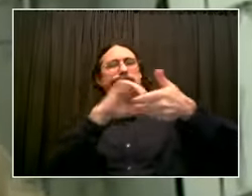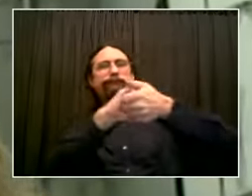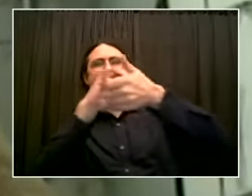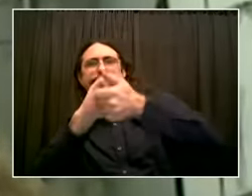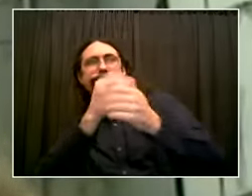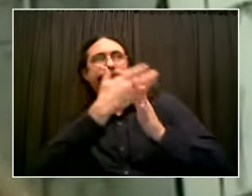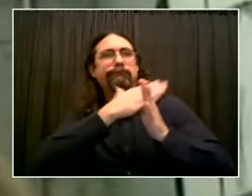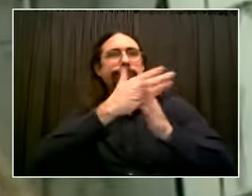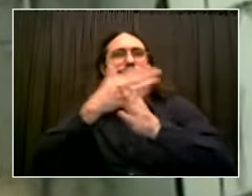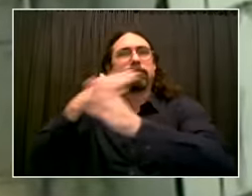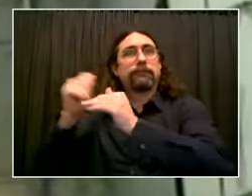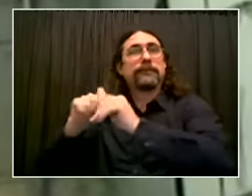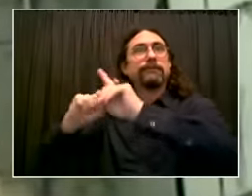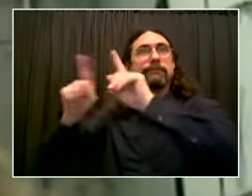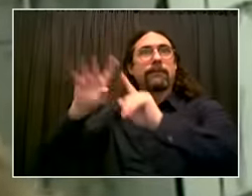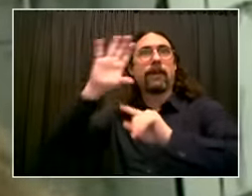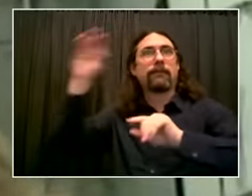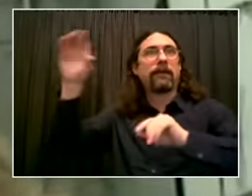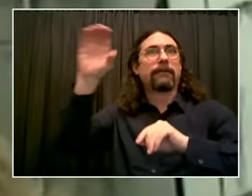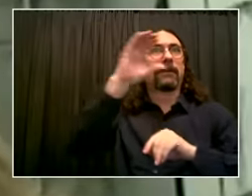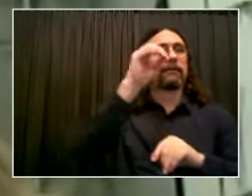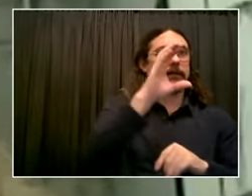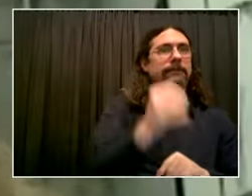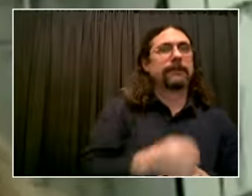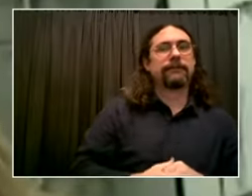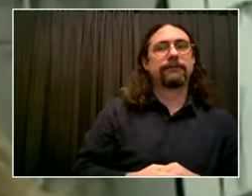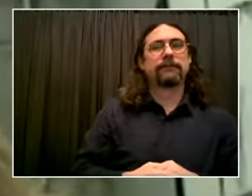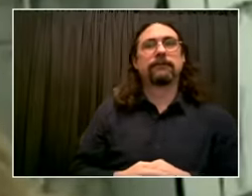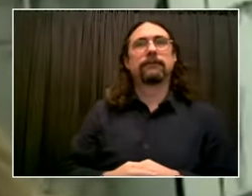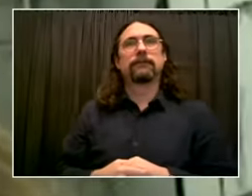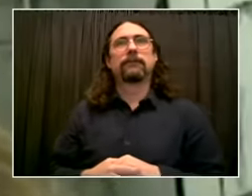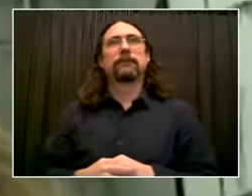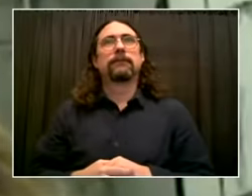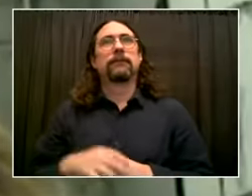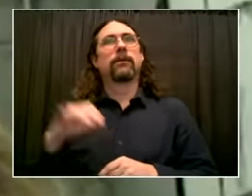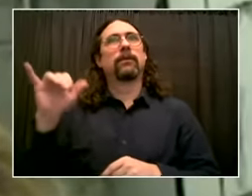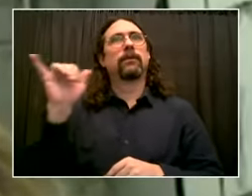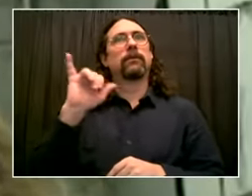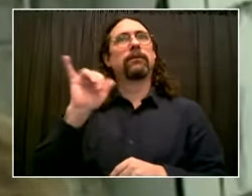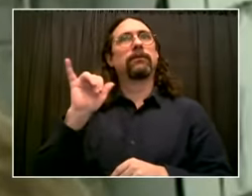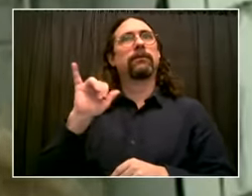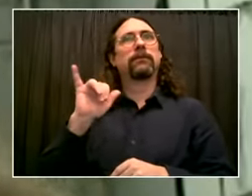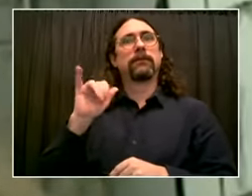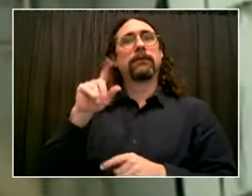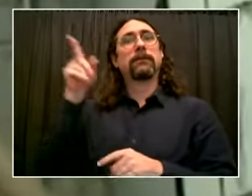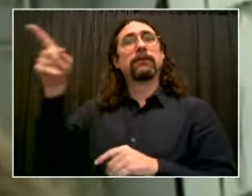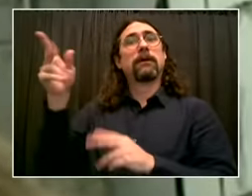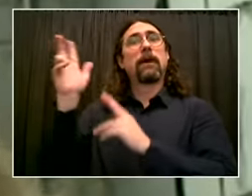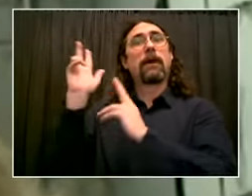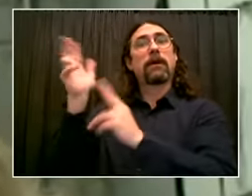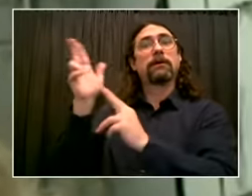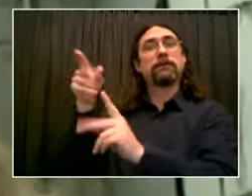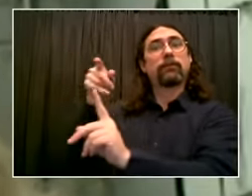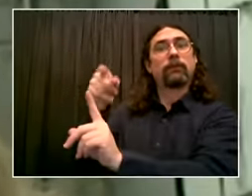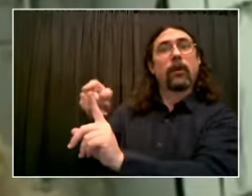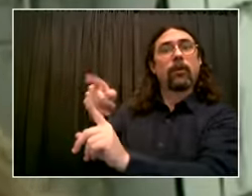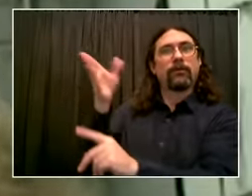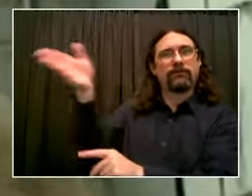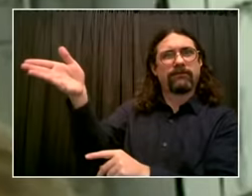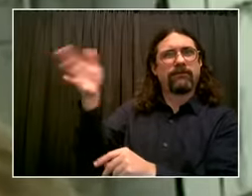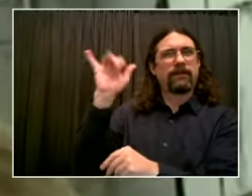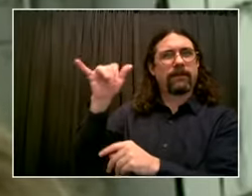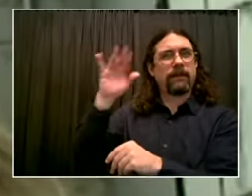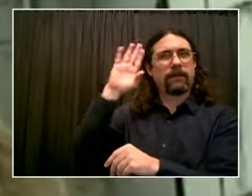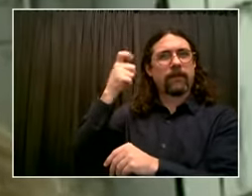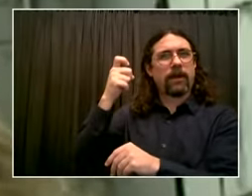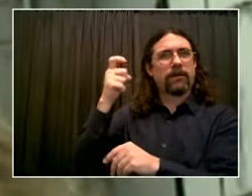Bronx, the neighborhood where Down East Seafood is located, probably doesn't come to mind either. But the truth of the matter is that Hunts Point is